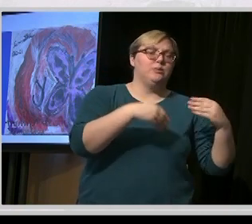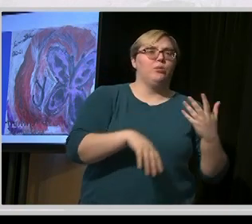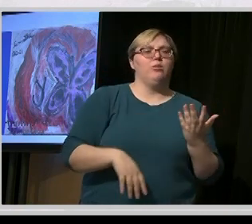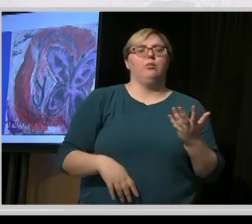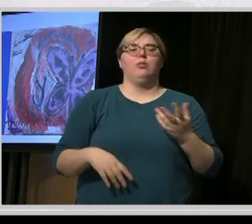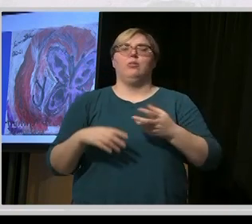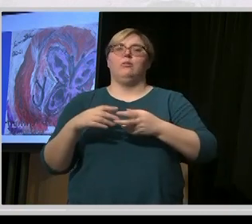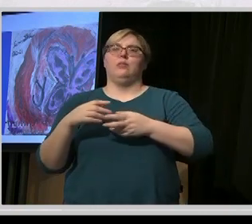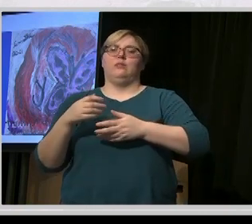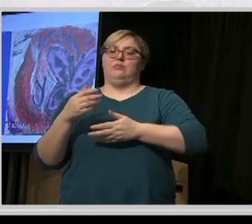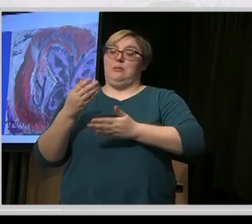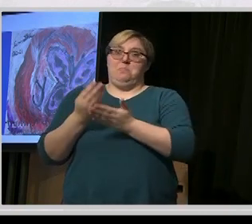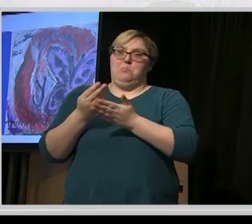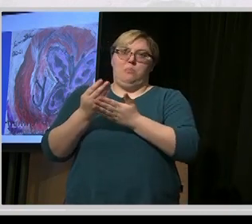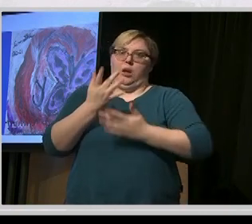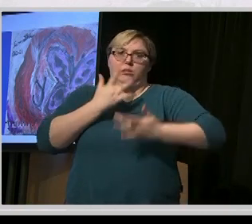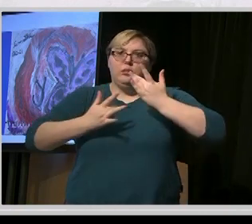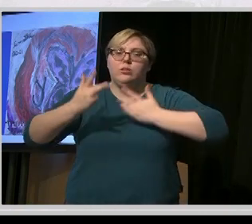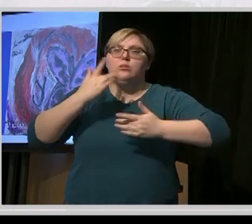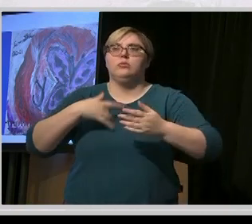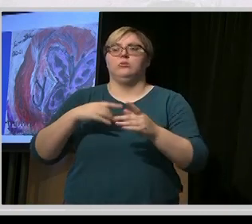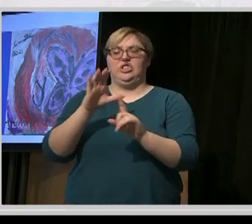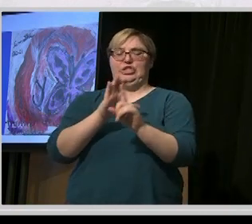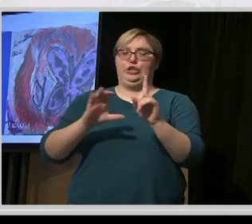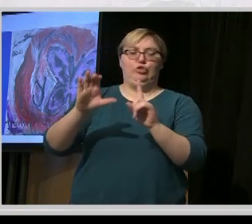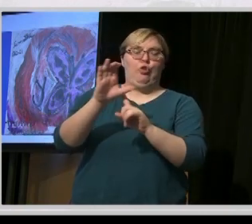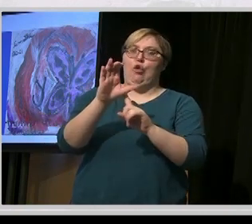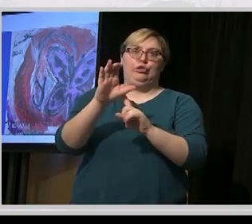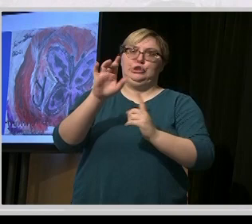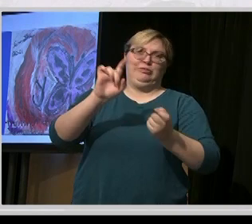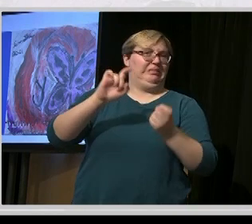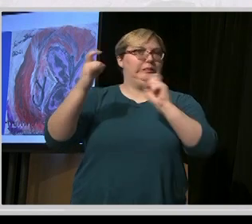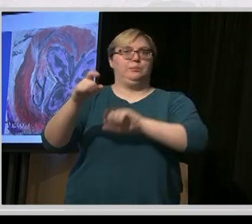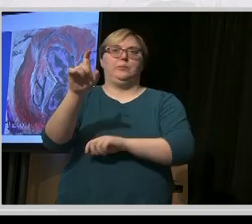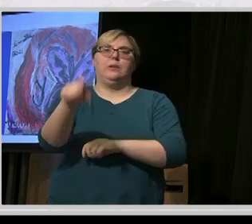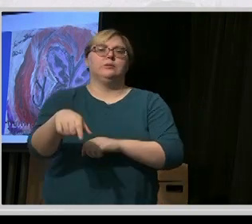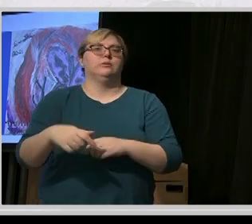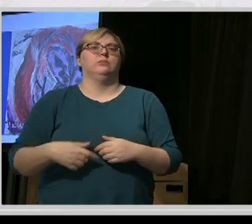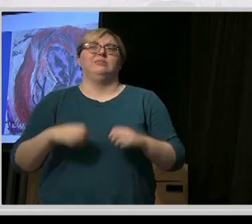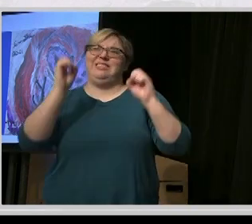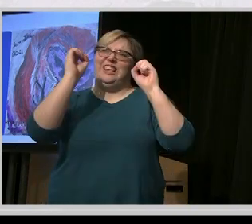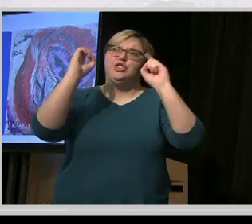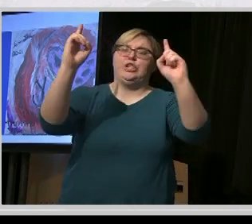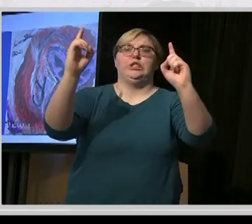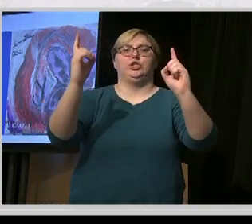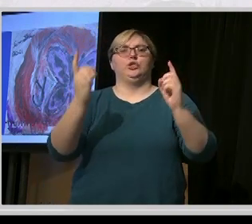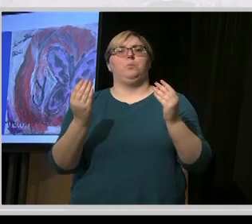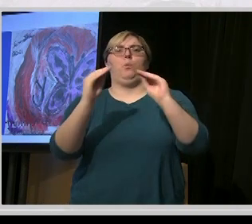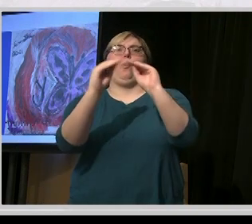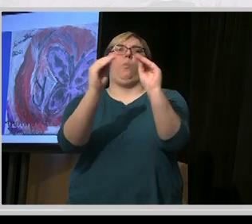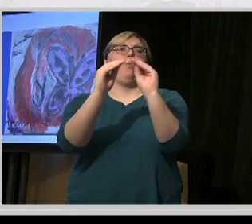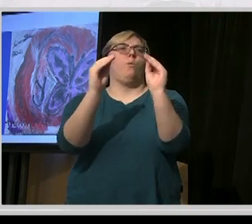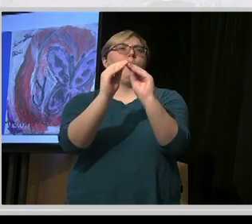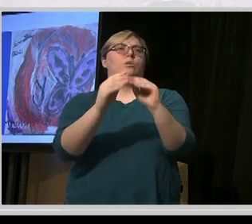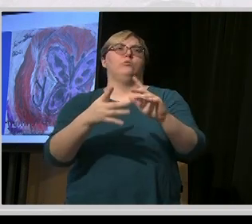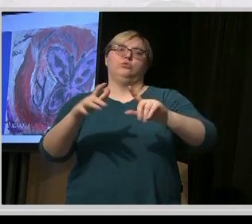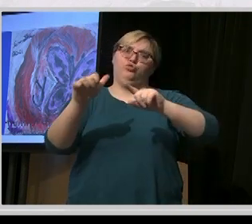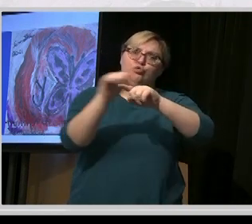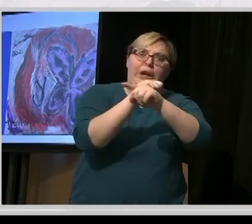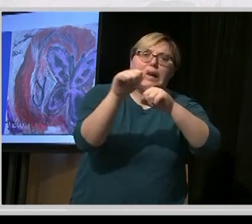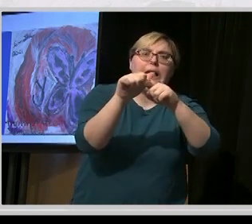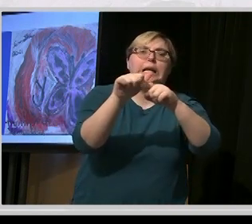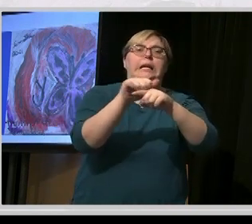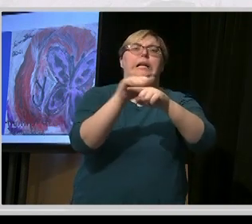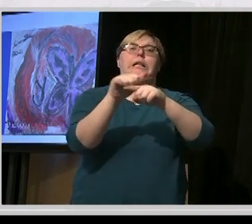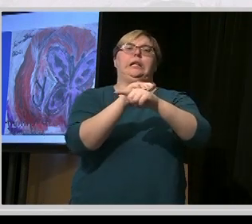underfunded, culture change needed, more education, more training, hard to navigate, you know, undervalued. So